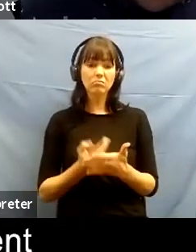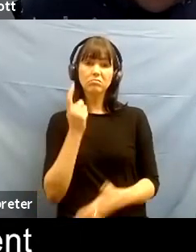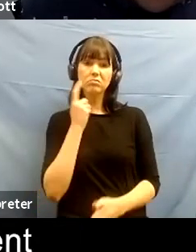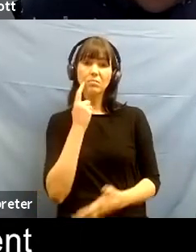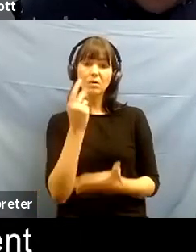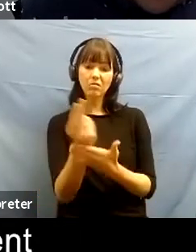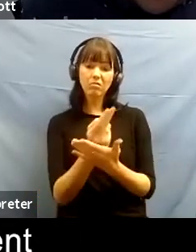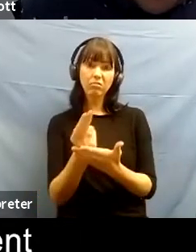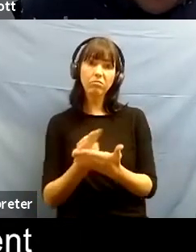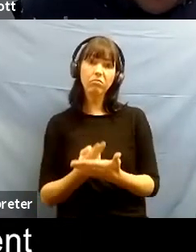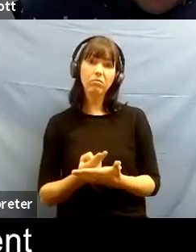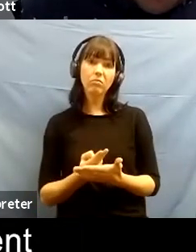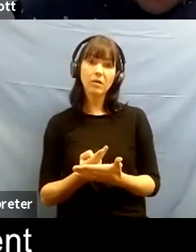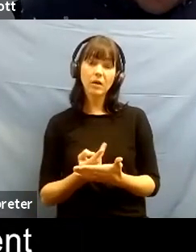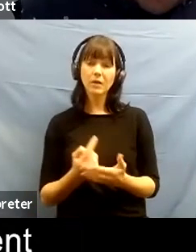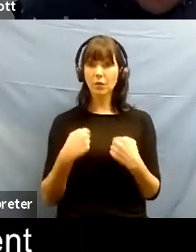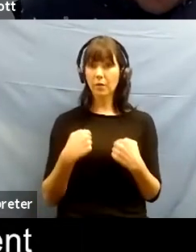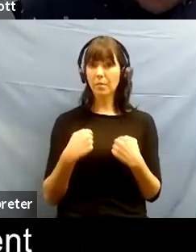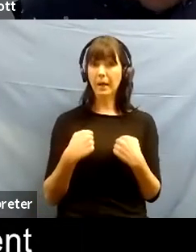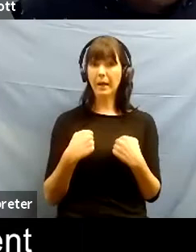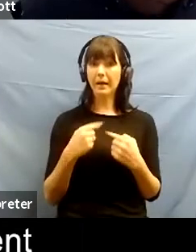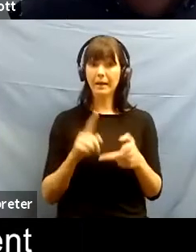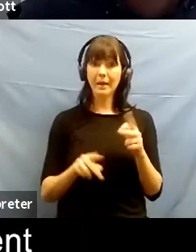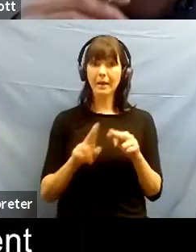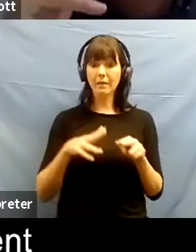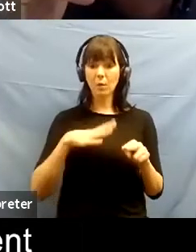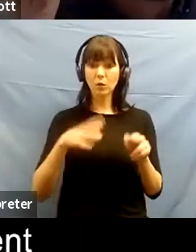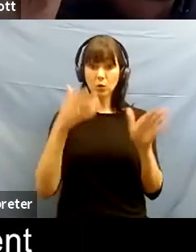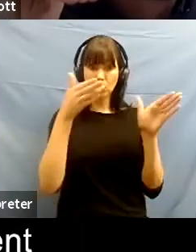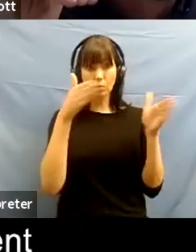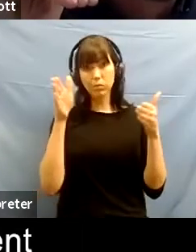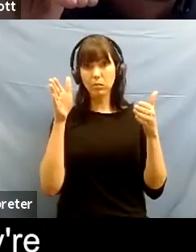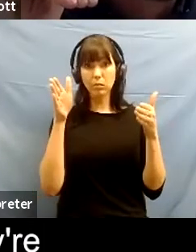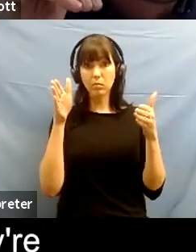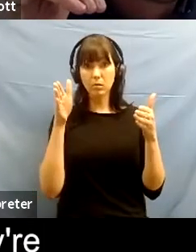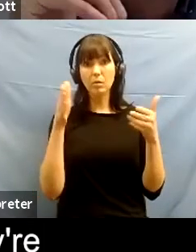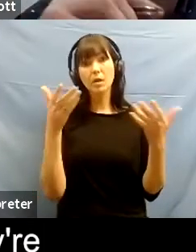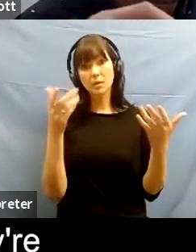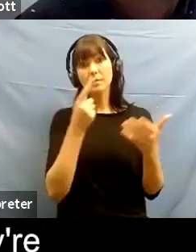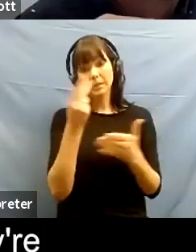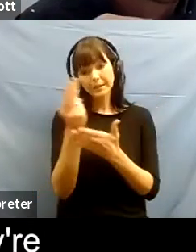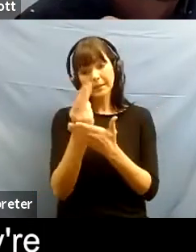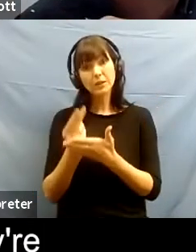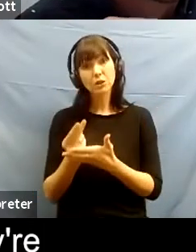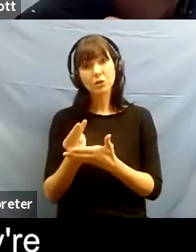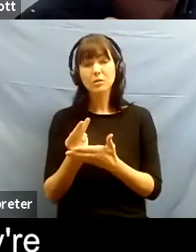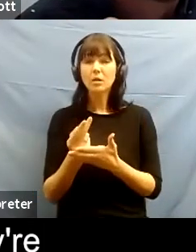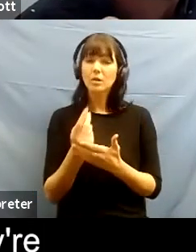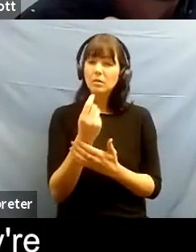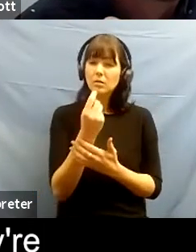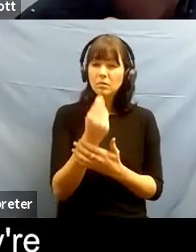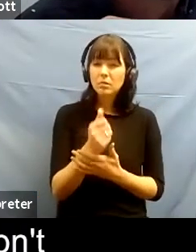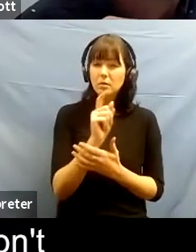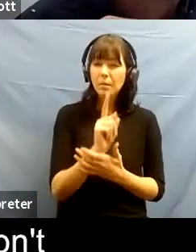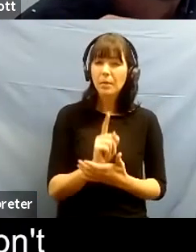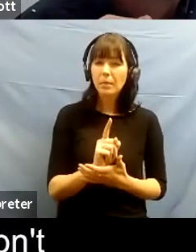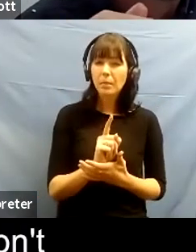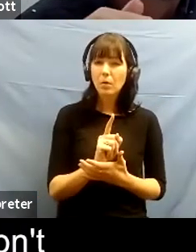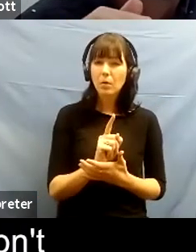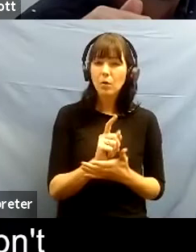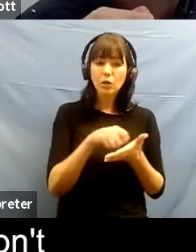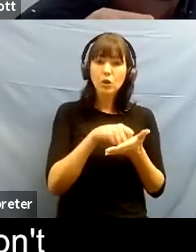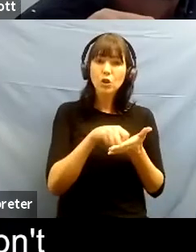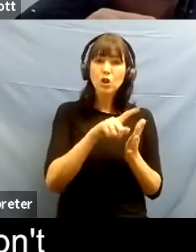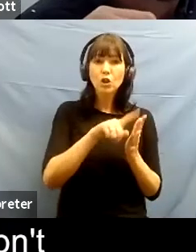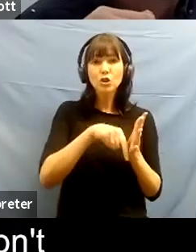um go into a different brain place but i know people who journal and they and it's writing and they're novelists and they publish their novels but they're